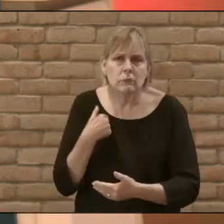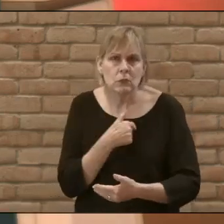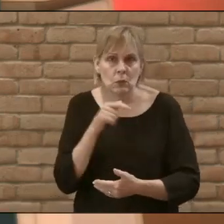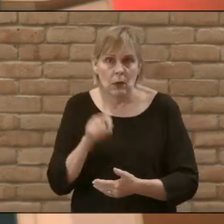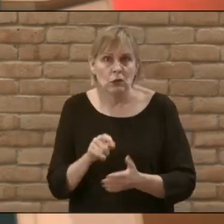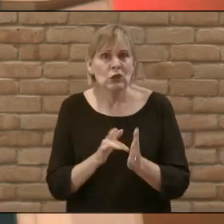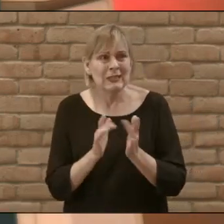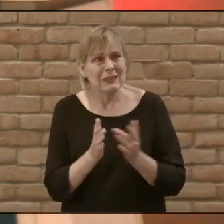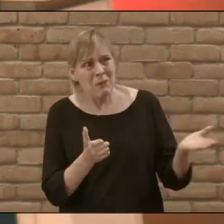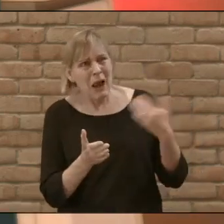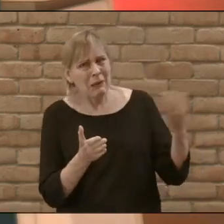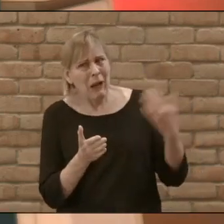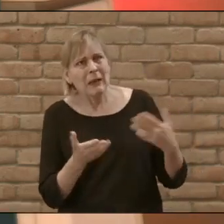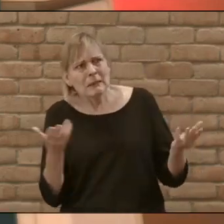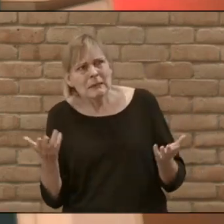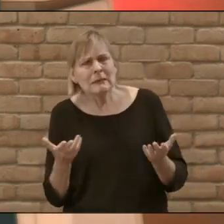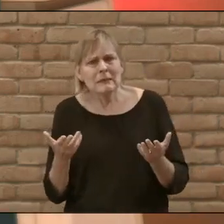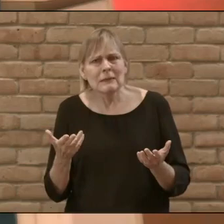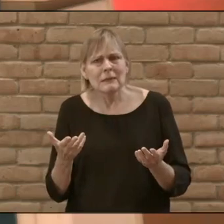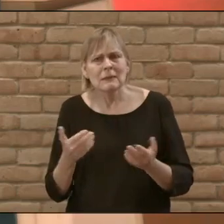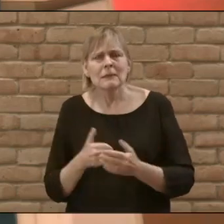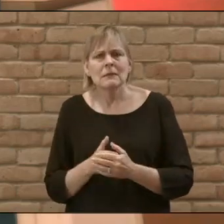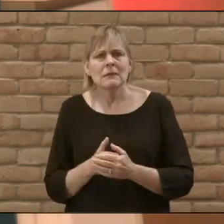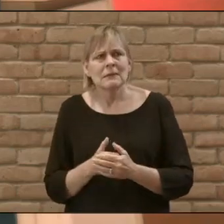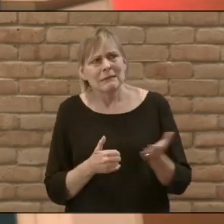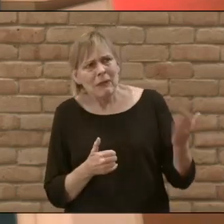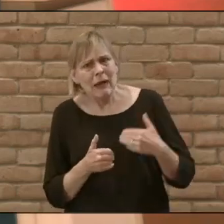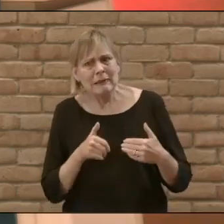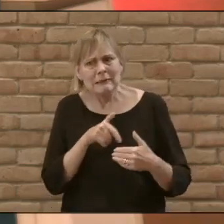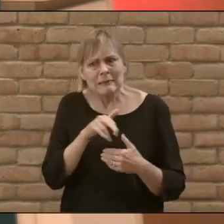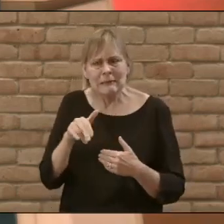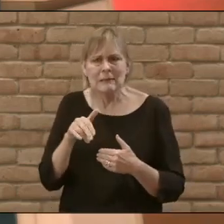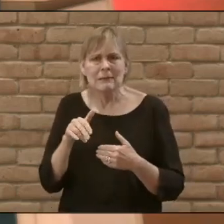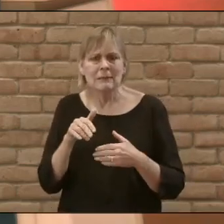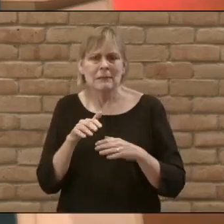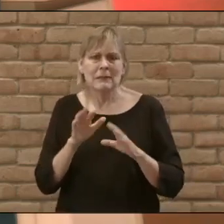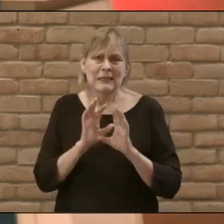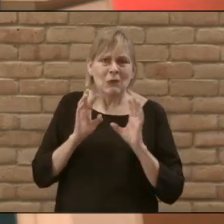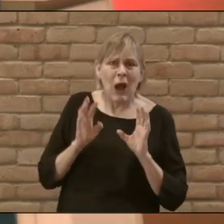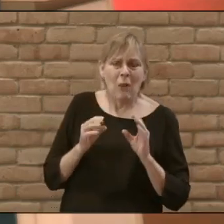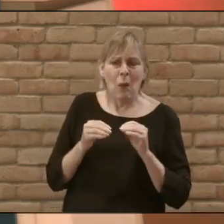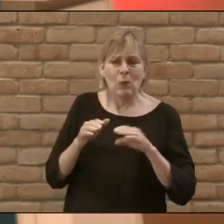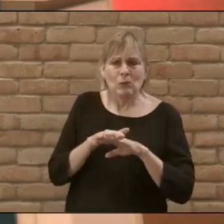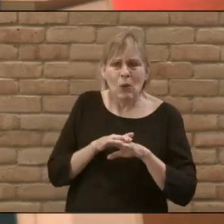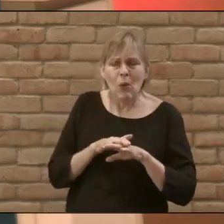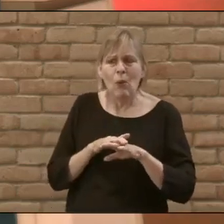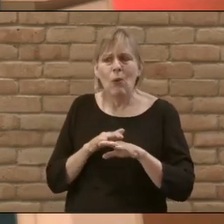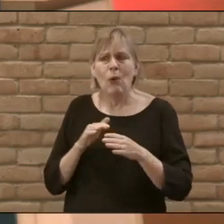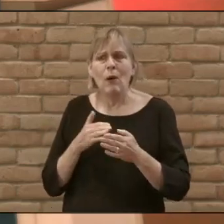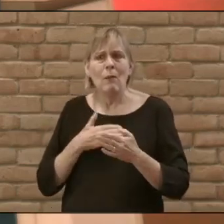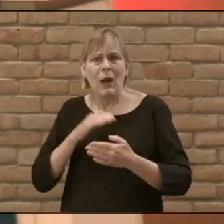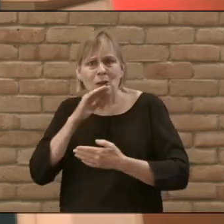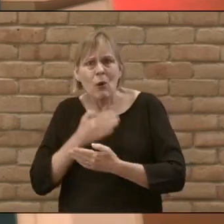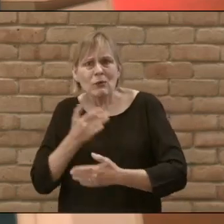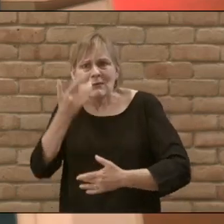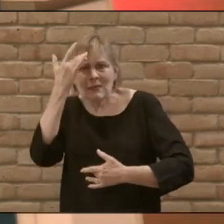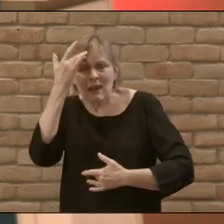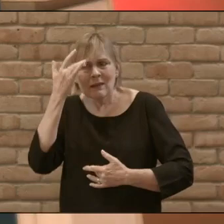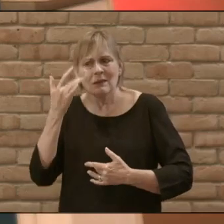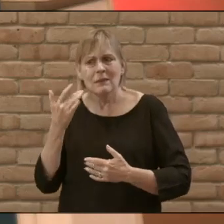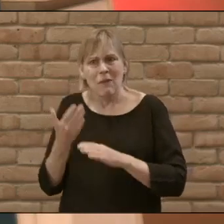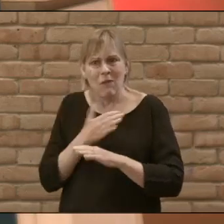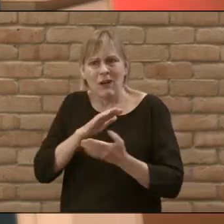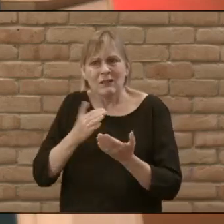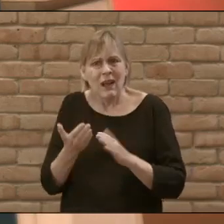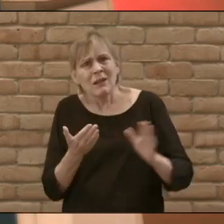Jesus, we've got to go. Come on. Can we pick up the pace? This crowd is slowing us down. We've got to get home. My daughter is very sick. We've got to get there before